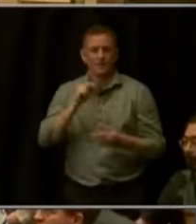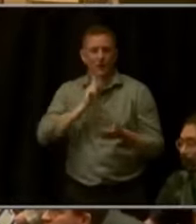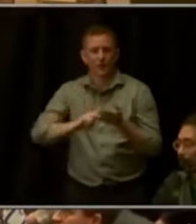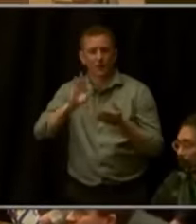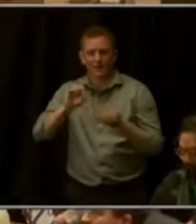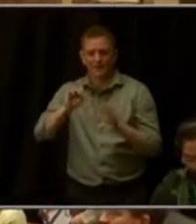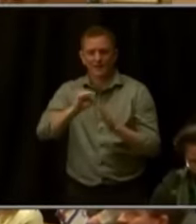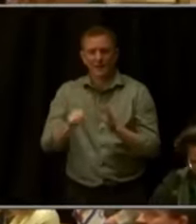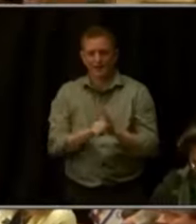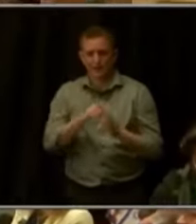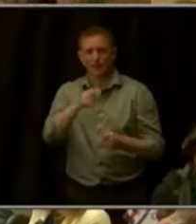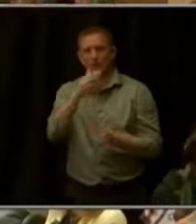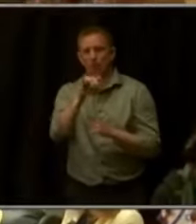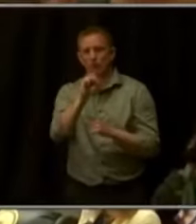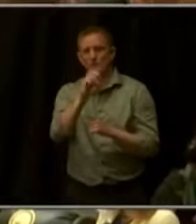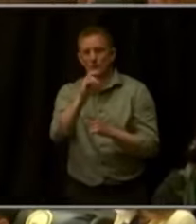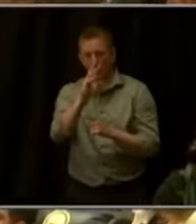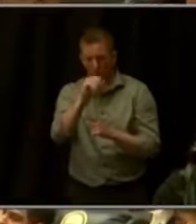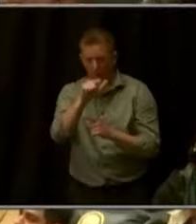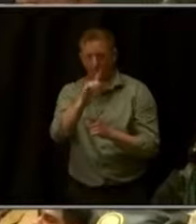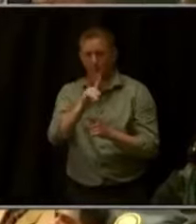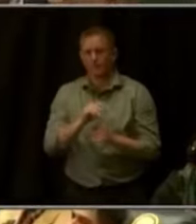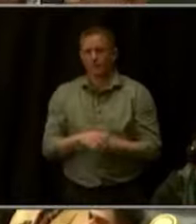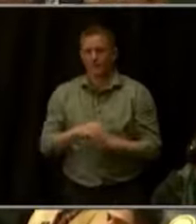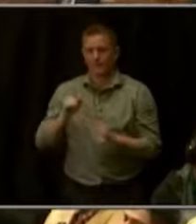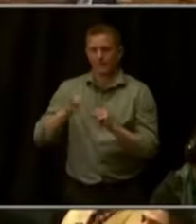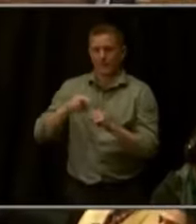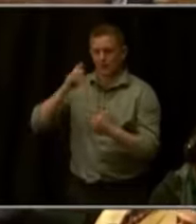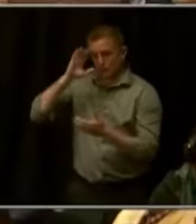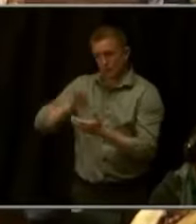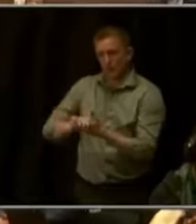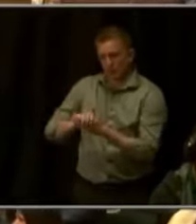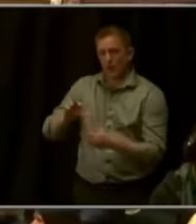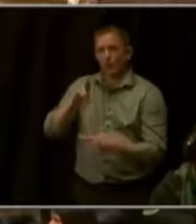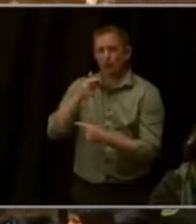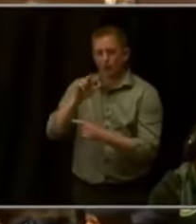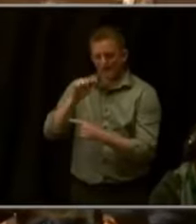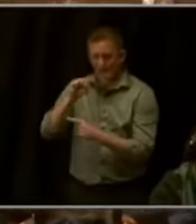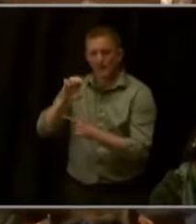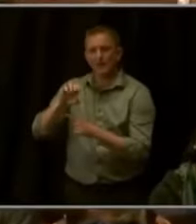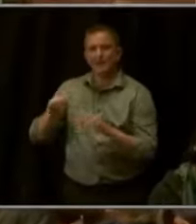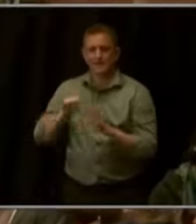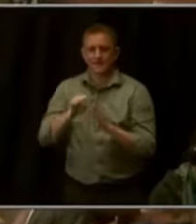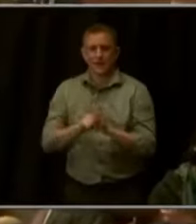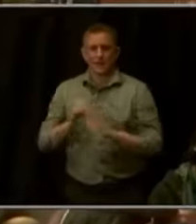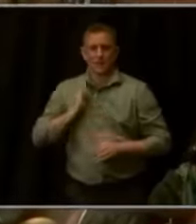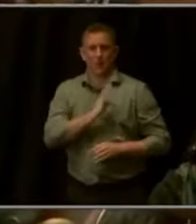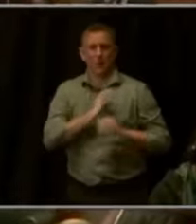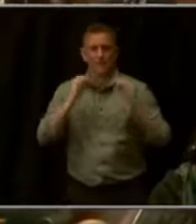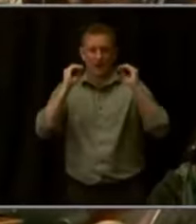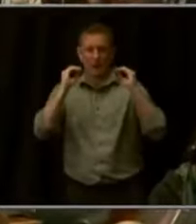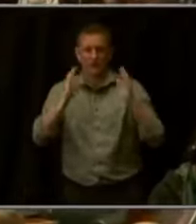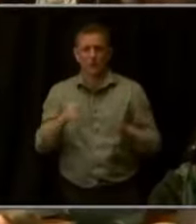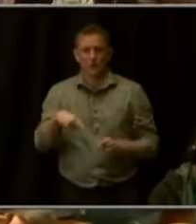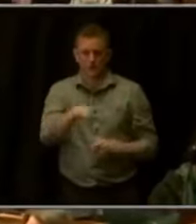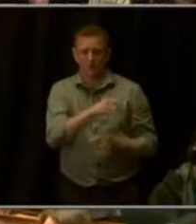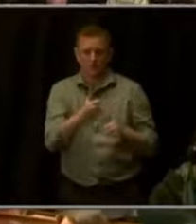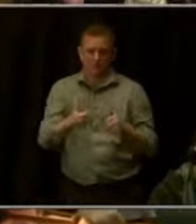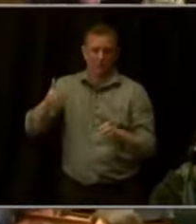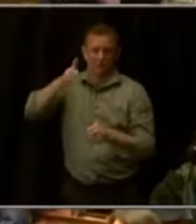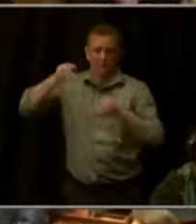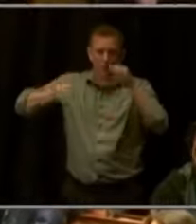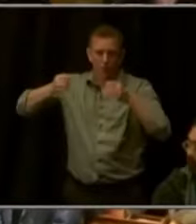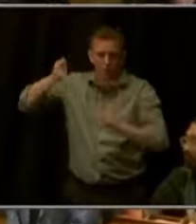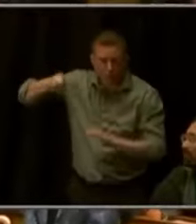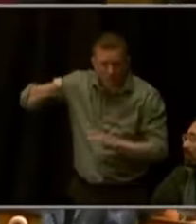Gentleman Reese, Members of the State Board of Education, Justices of the Colorado Supreme Court, Ute Mountain